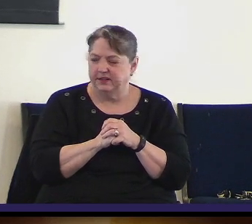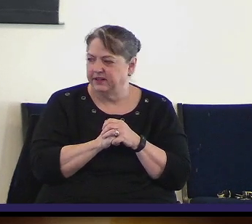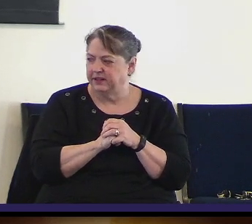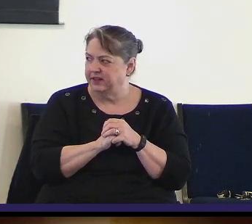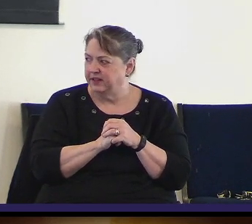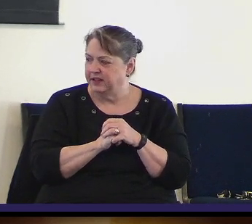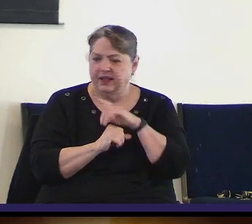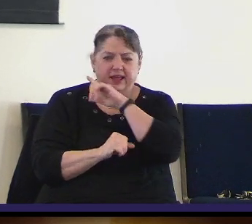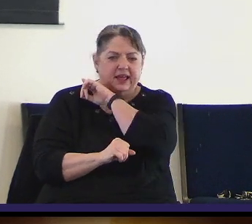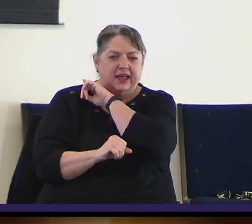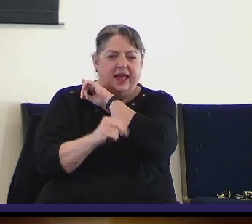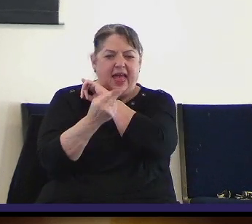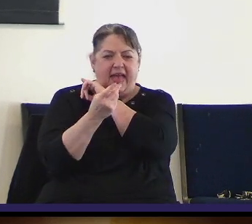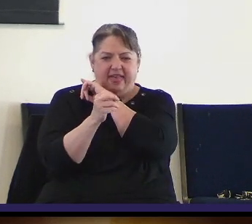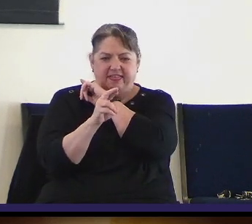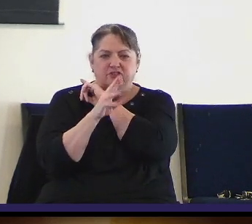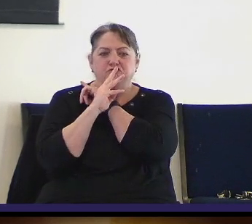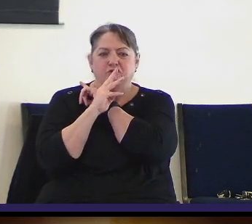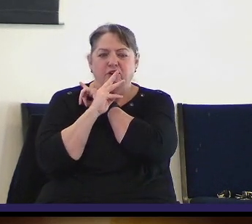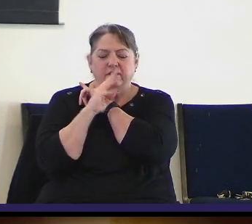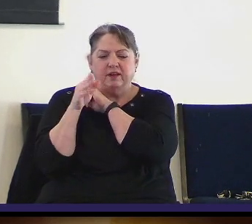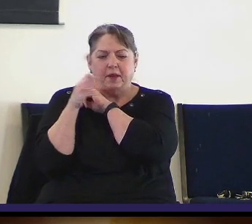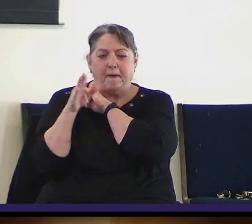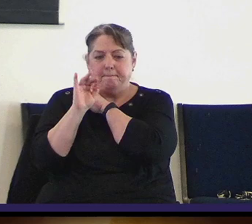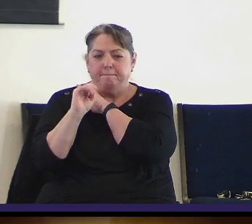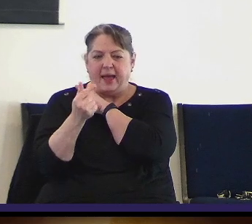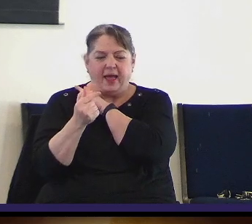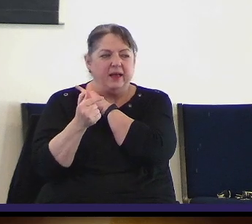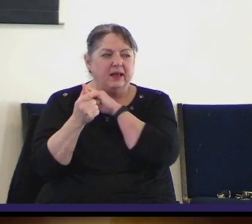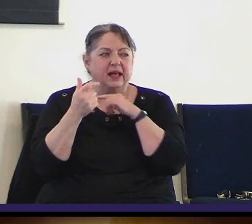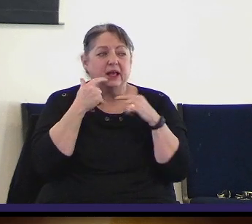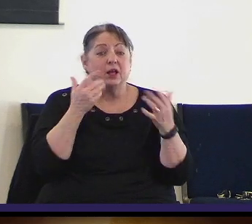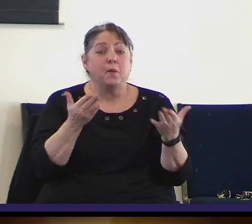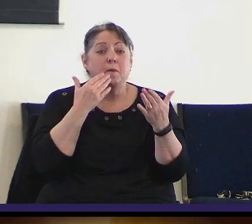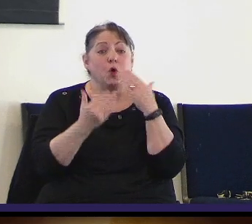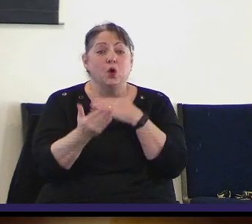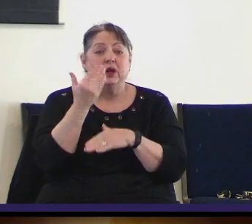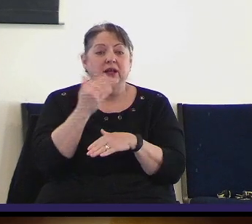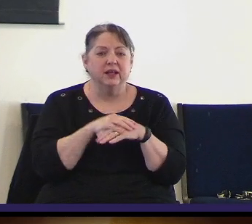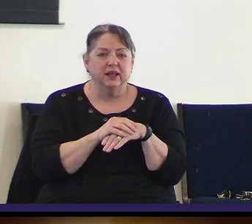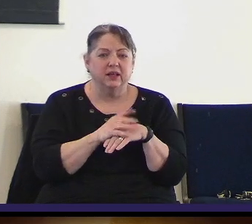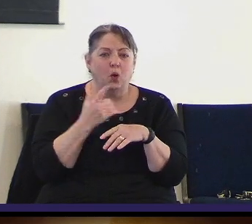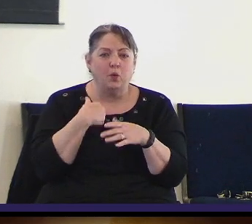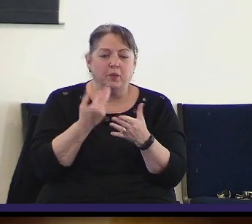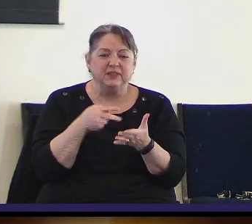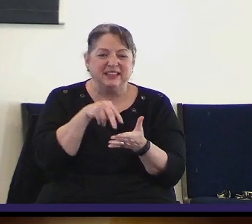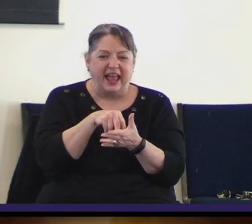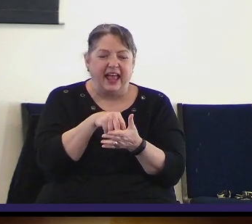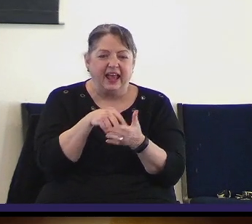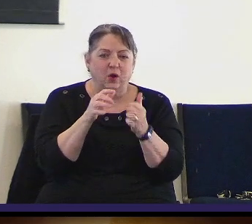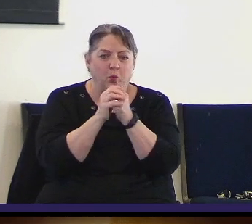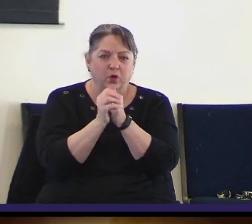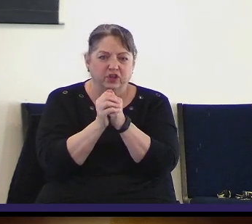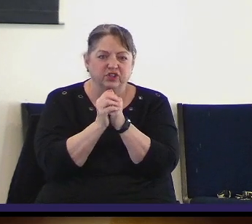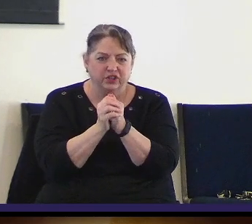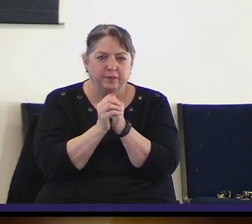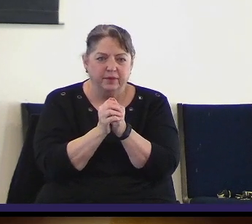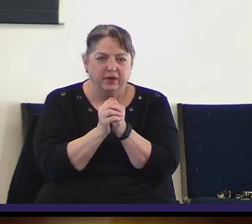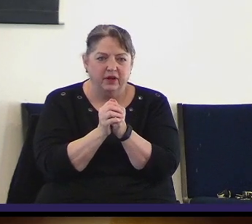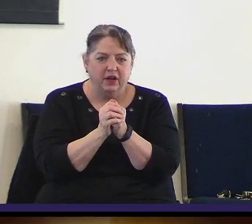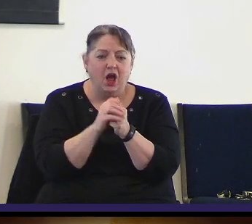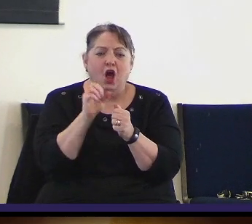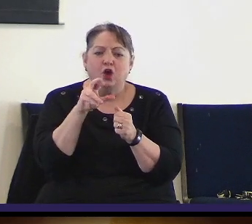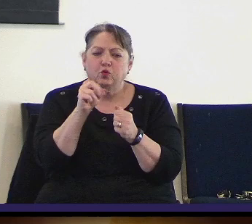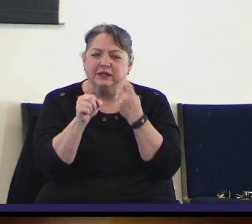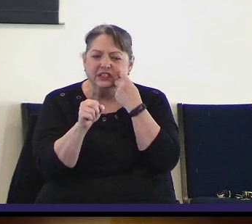Good morning. Good morning. We're going to stand and we are going to worship. But as Chris was praying, I was just reminded of the